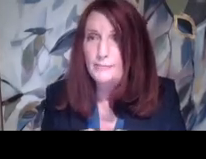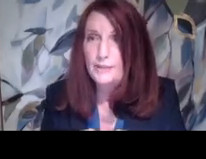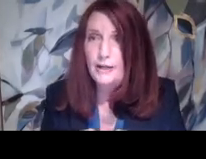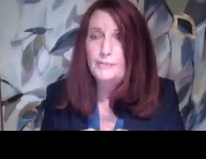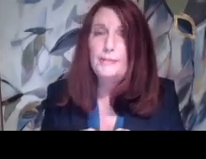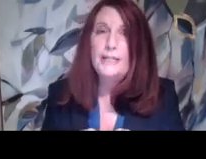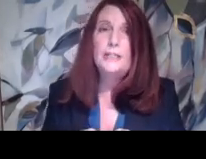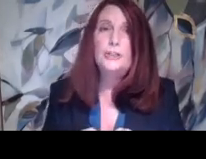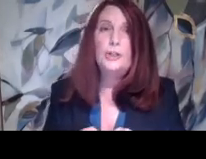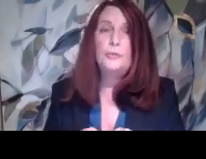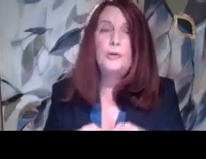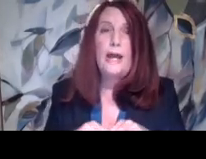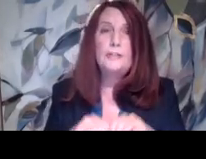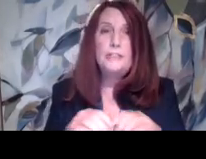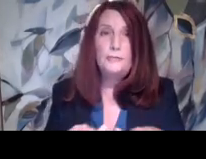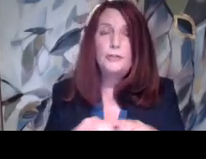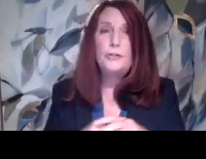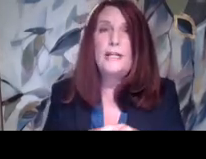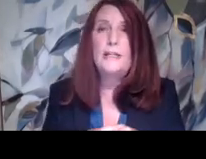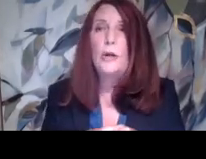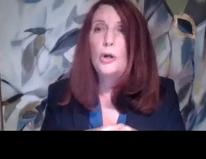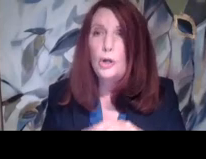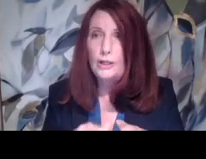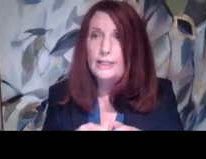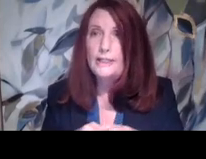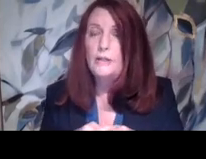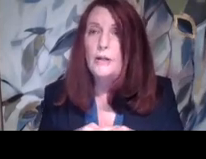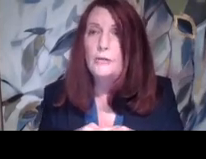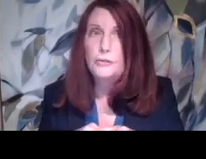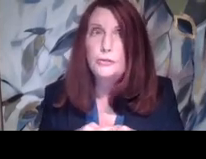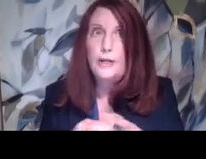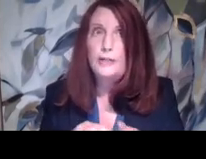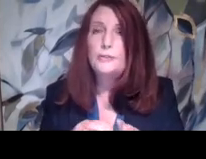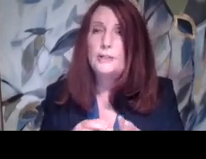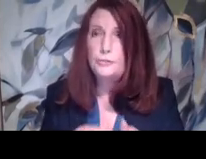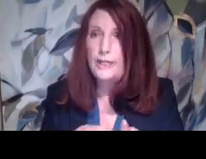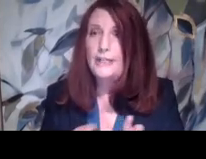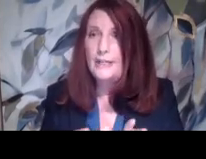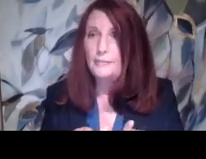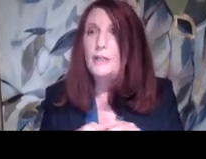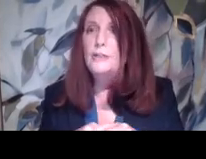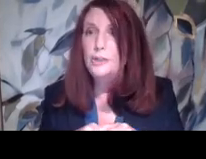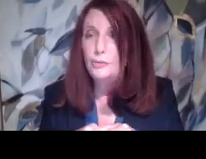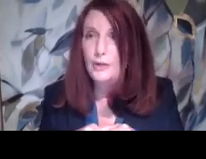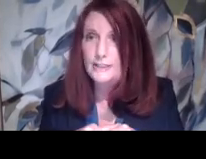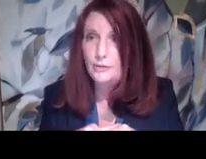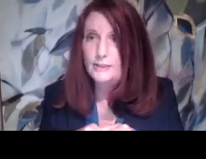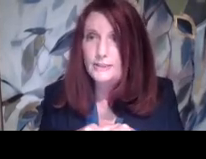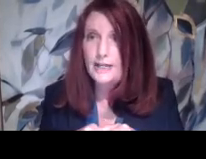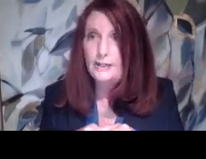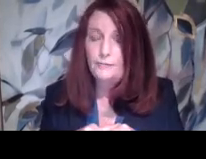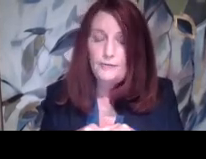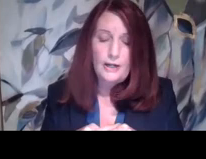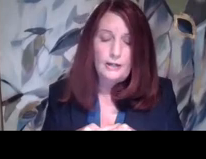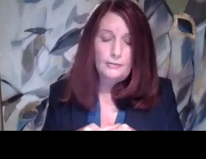their game. Um, they may need to have a different training. Call in trainers that'll train them to deal